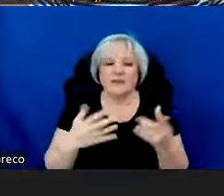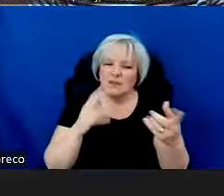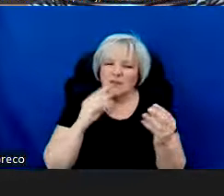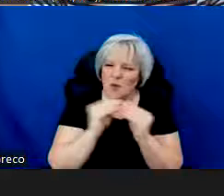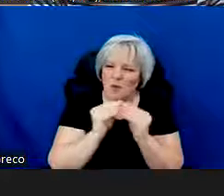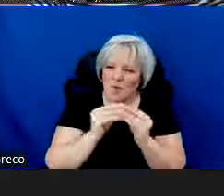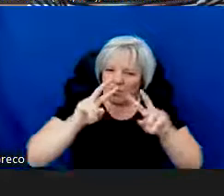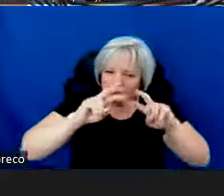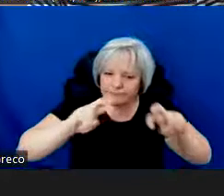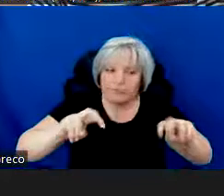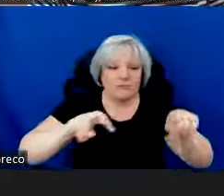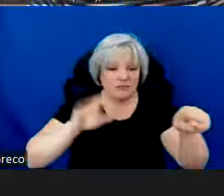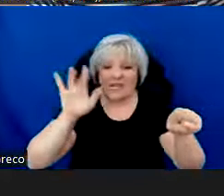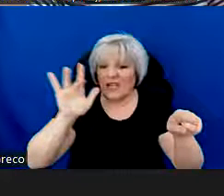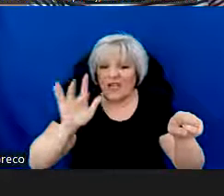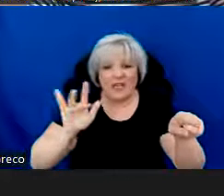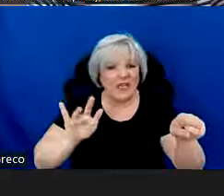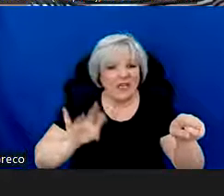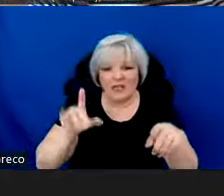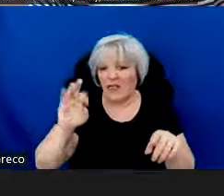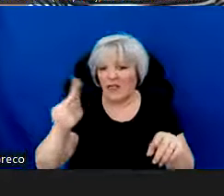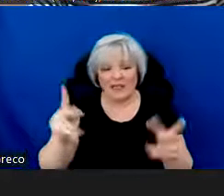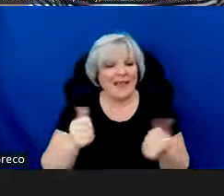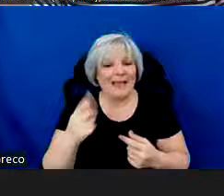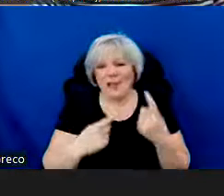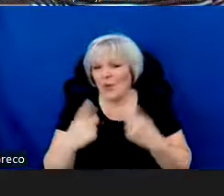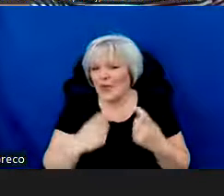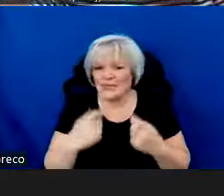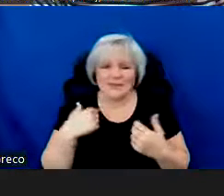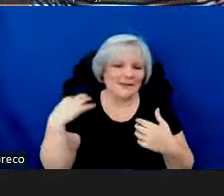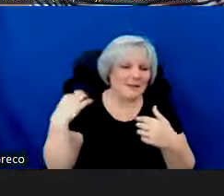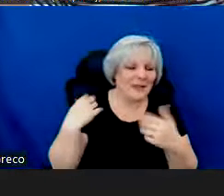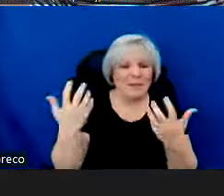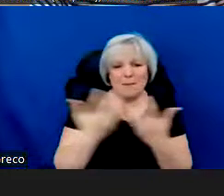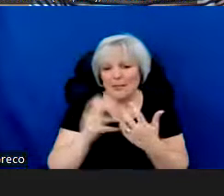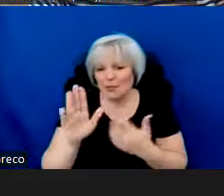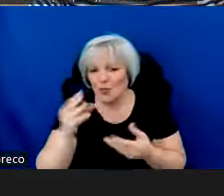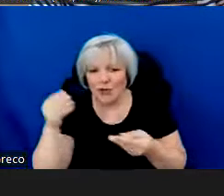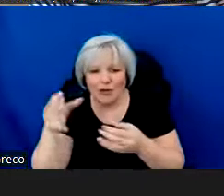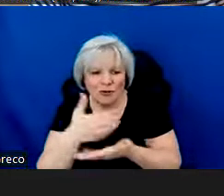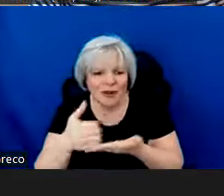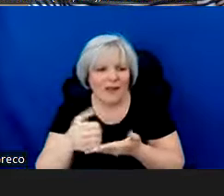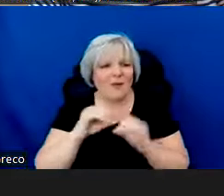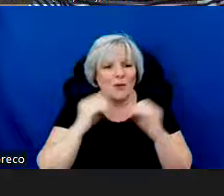sure to review them and let me know if you have any questions about how they apply to your grant or to your organization.